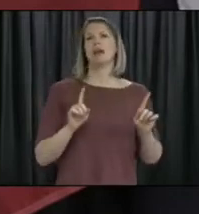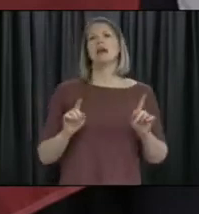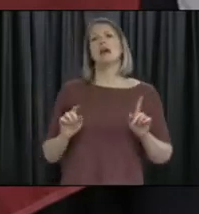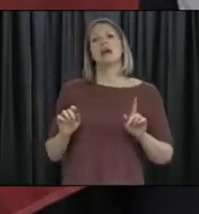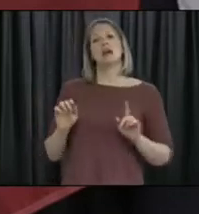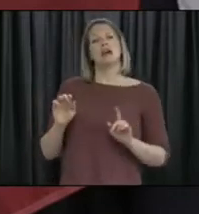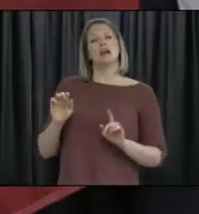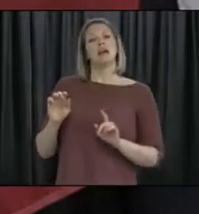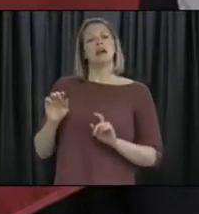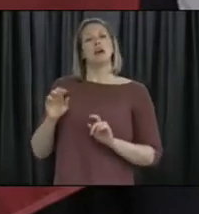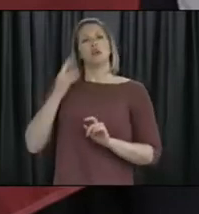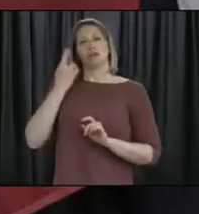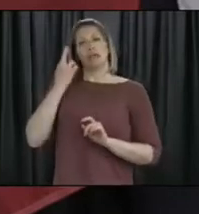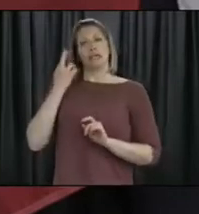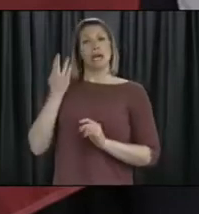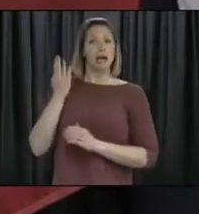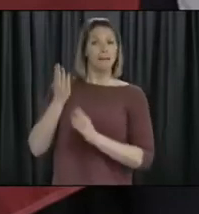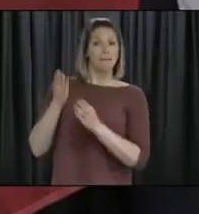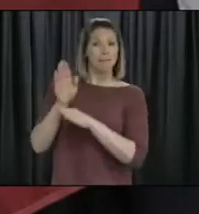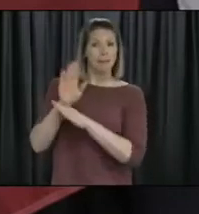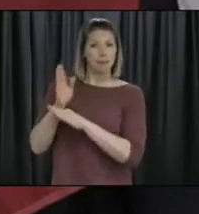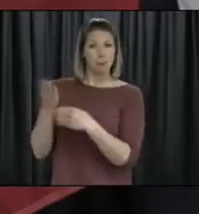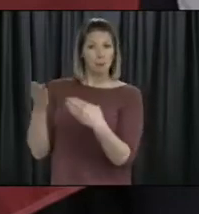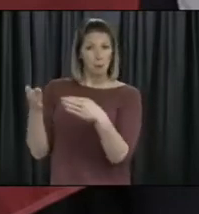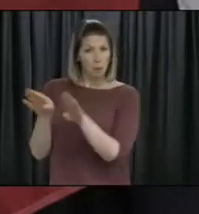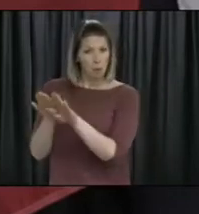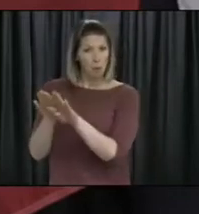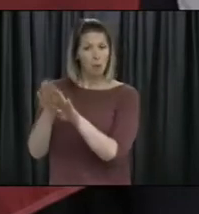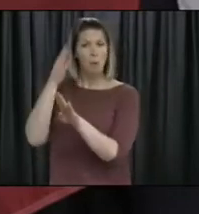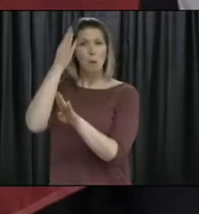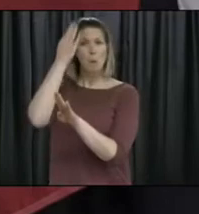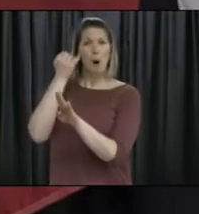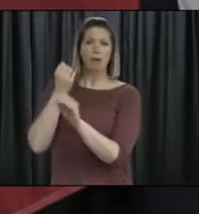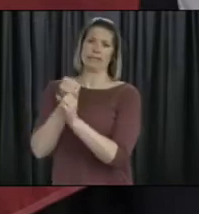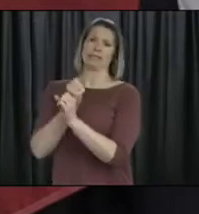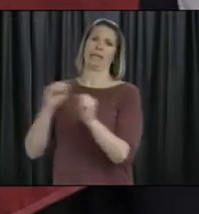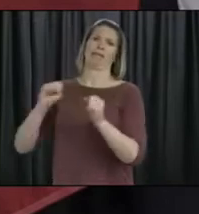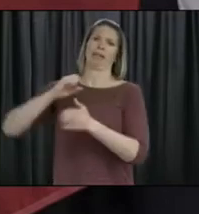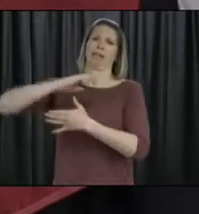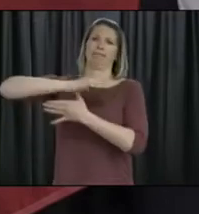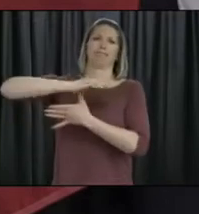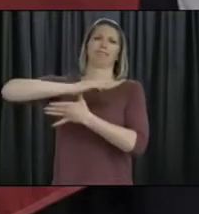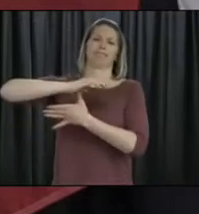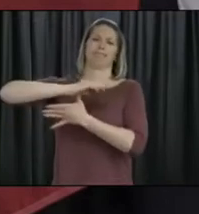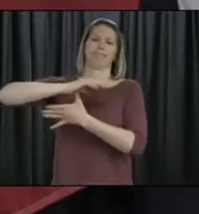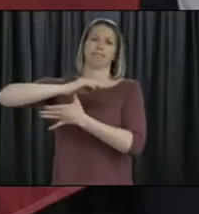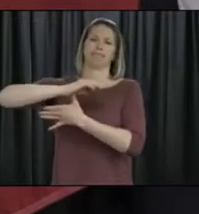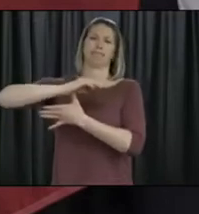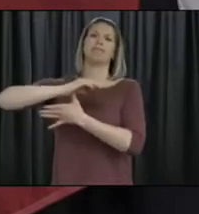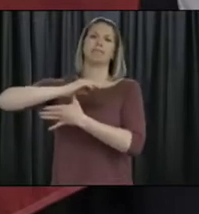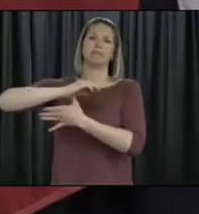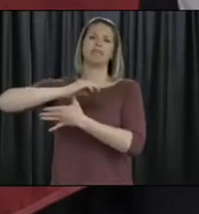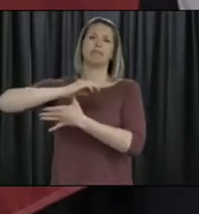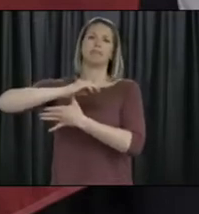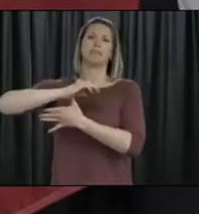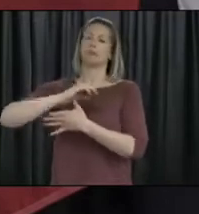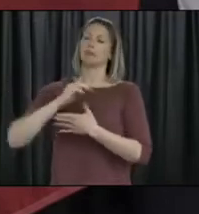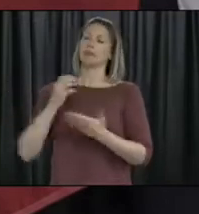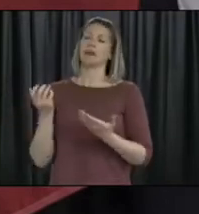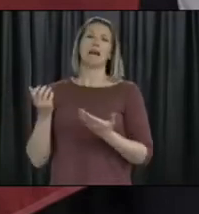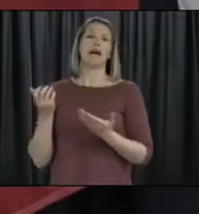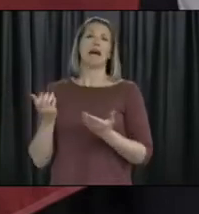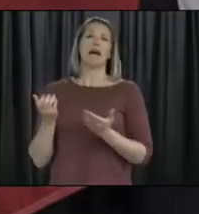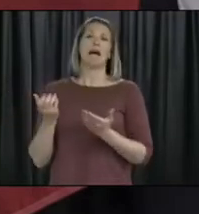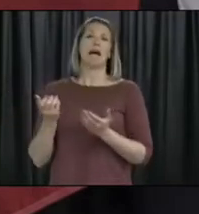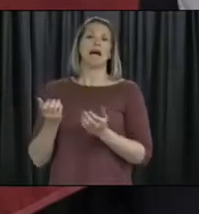is safety, is the public health safety of Newfoundlanders and Labradorians. And as, you know, she just mentioned, there's an ongoing dialogue that will